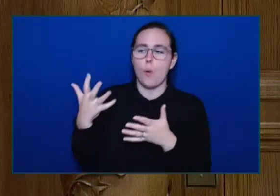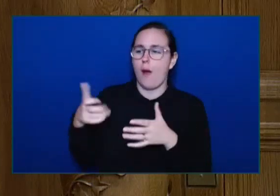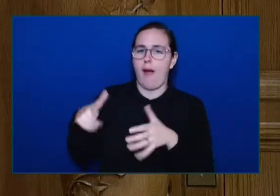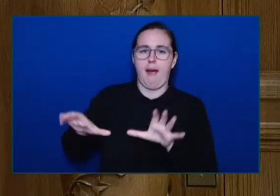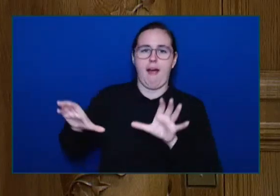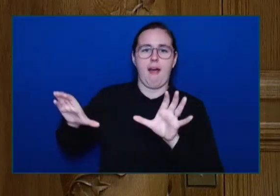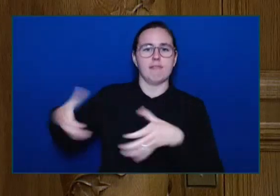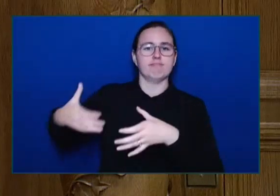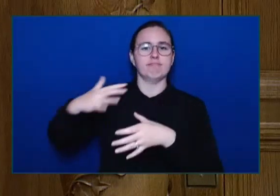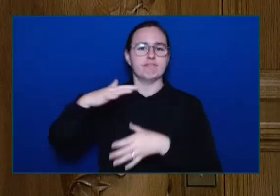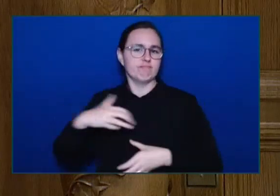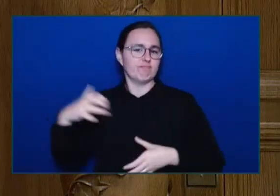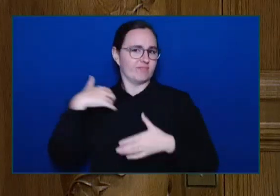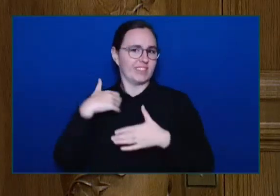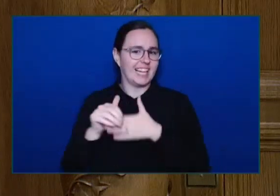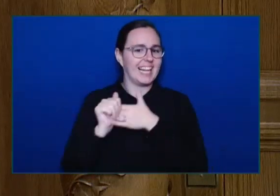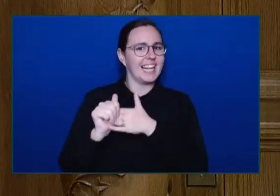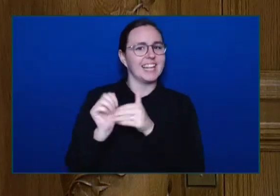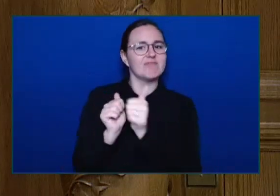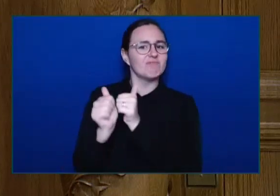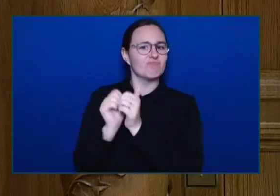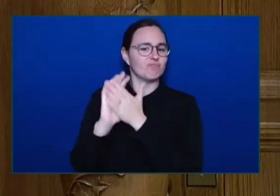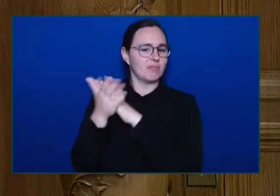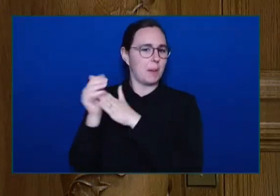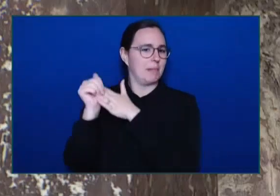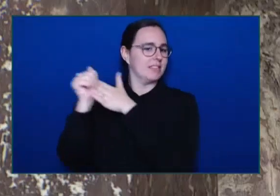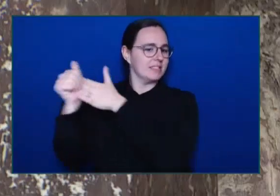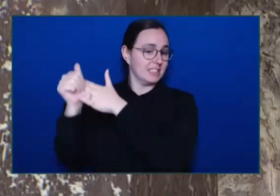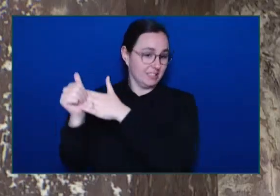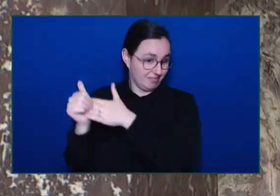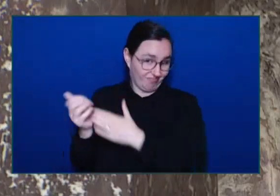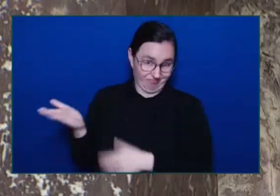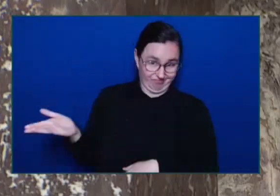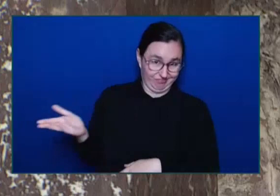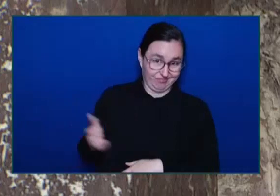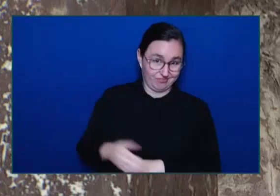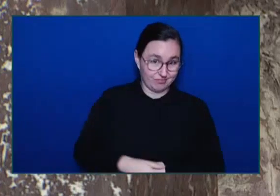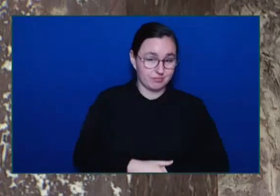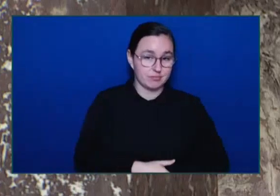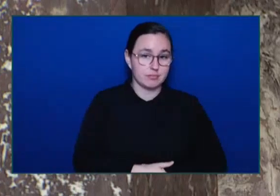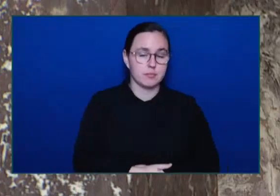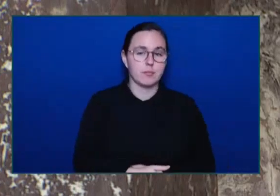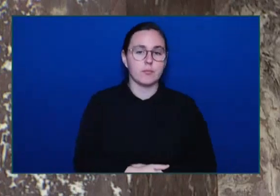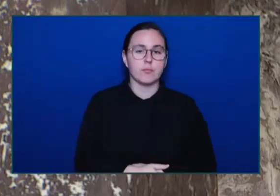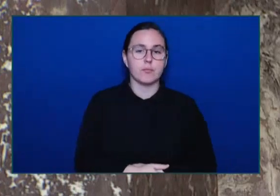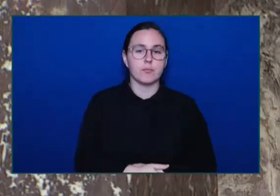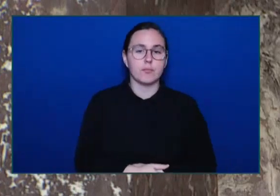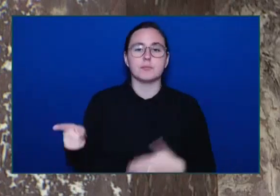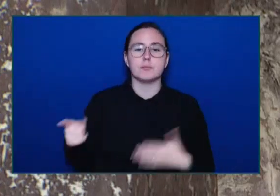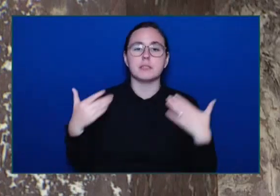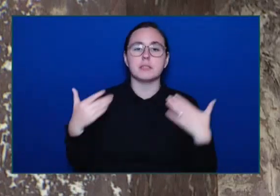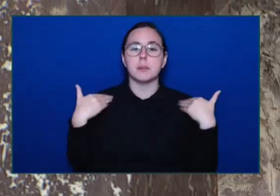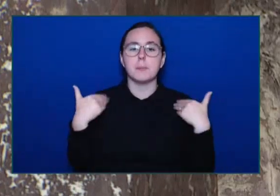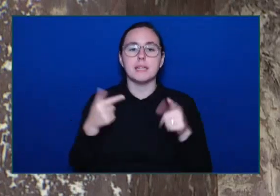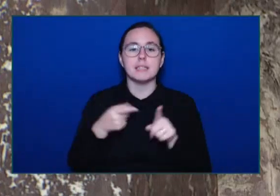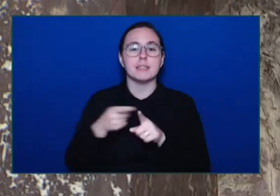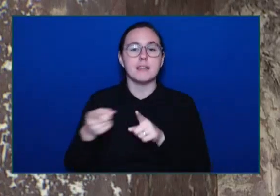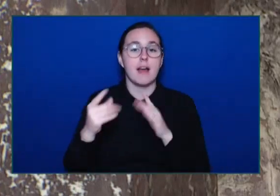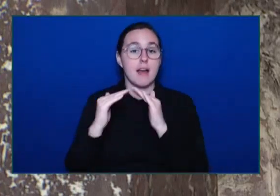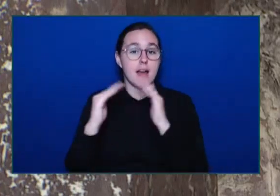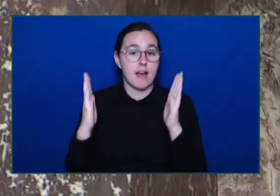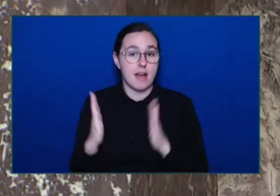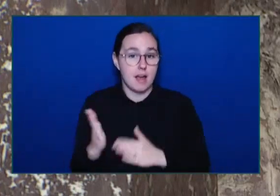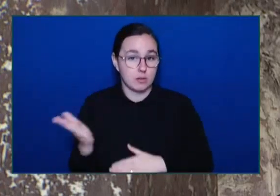Minister of Housing Thank you so much Honourable Speaker And certainly The fire at Winters Hotel Was a tragic